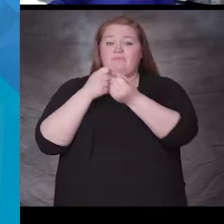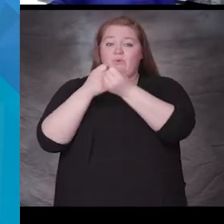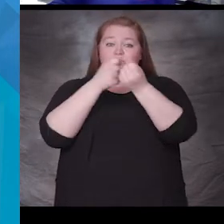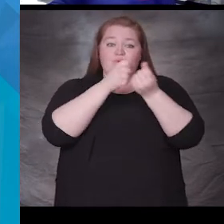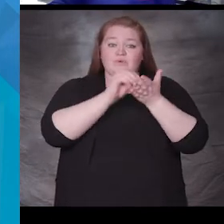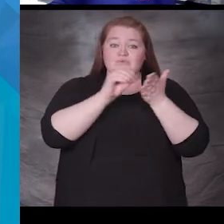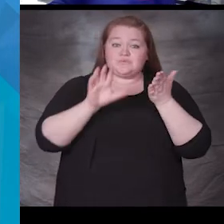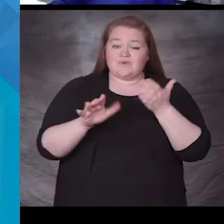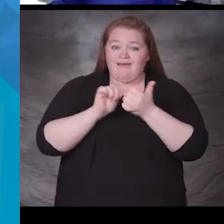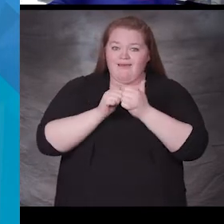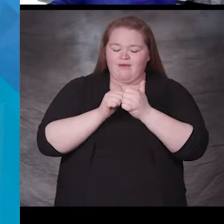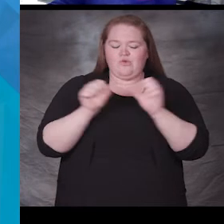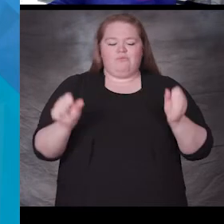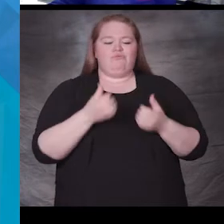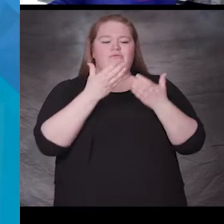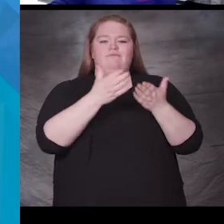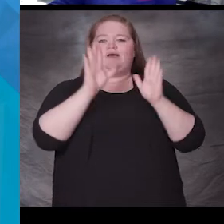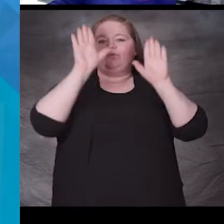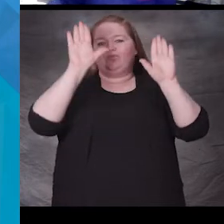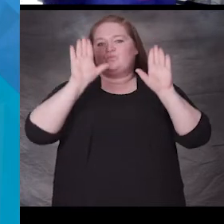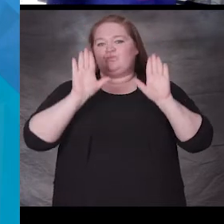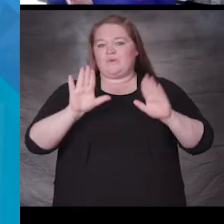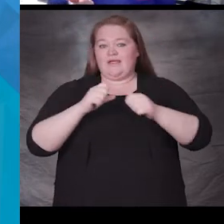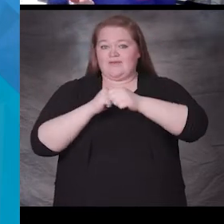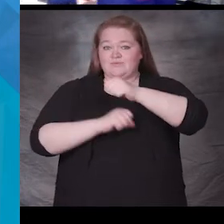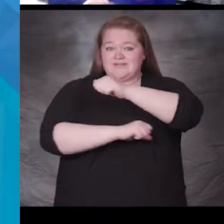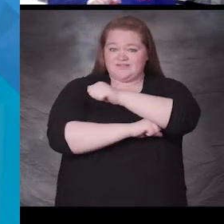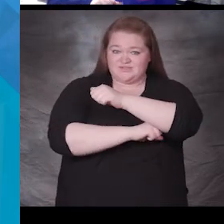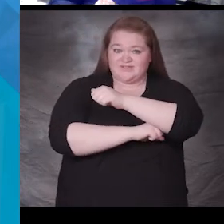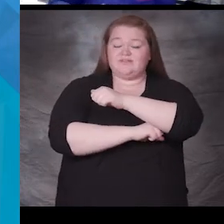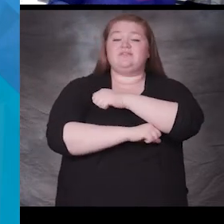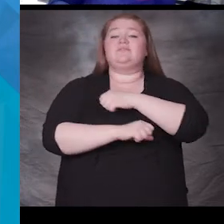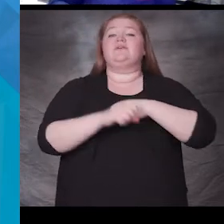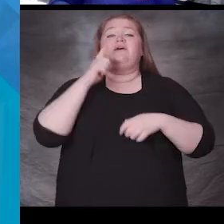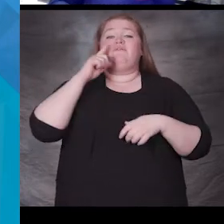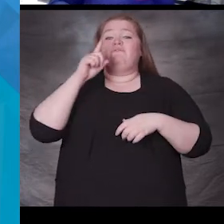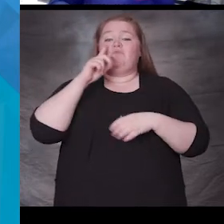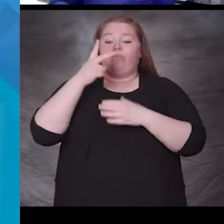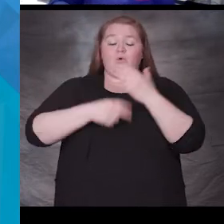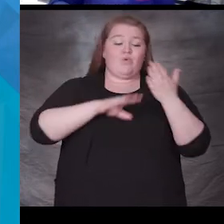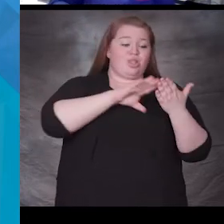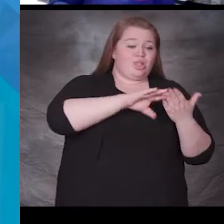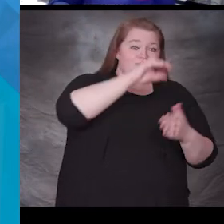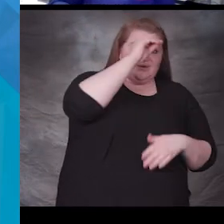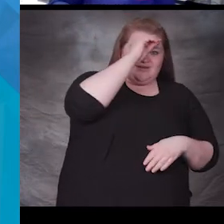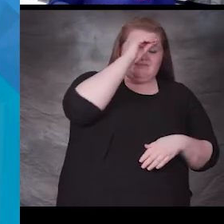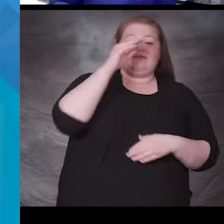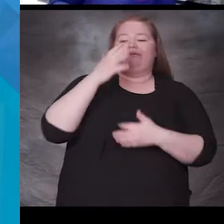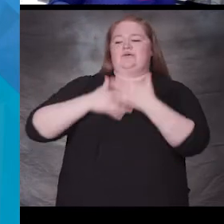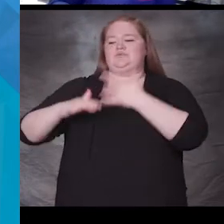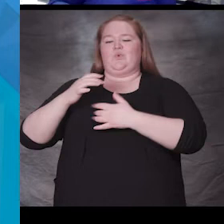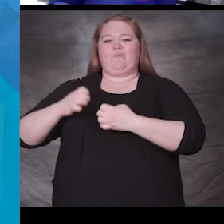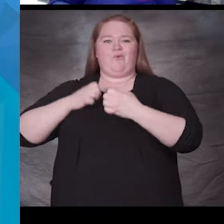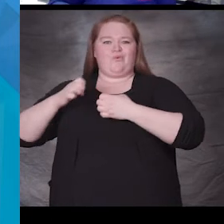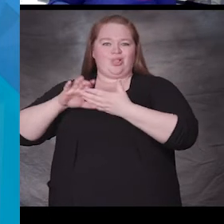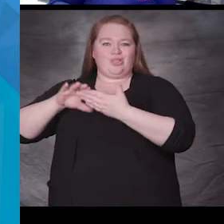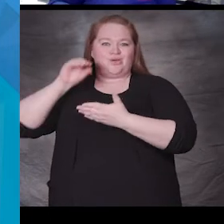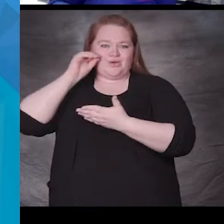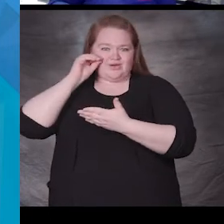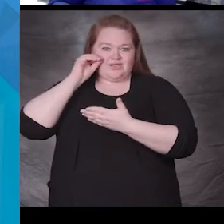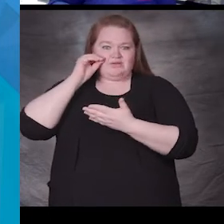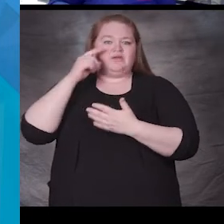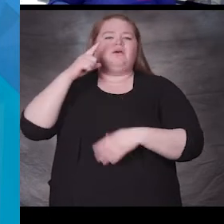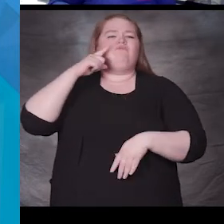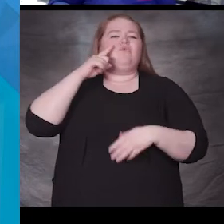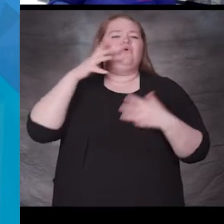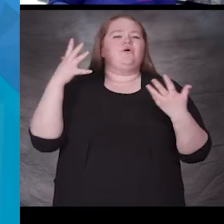a great foundation of learning as well as social emotional learning to make sure that they are great